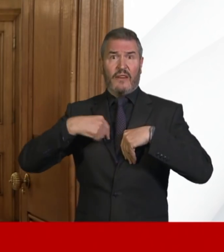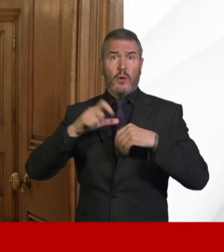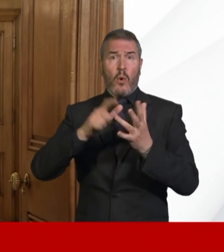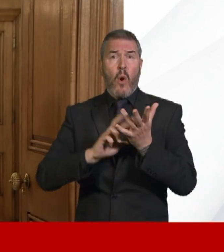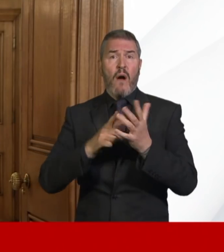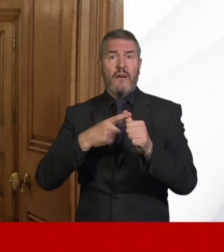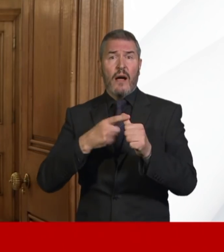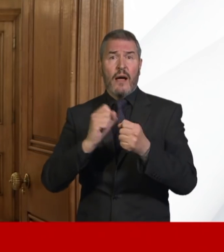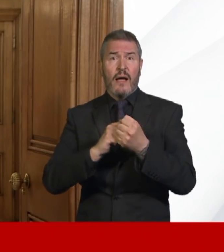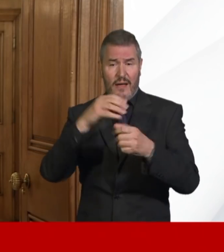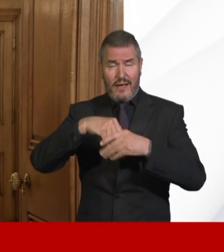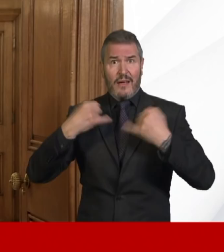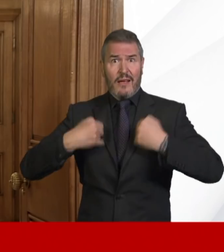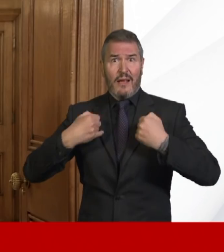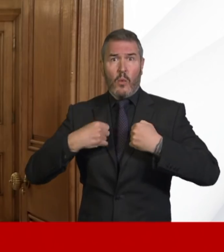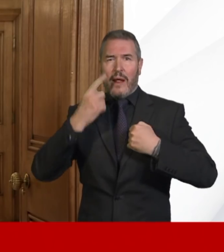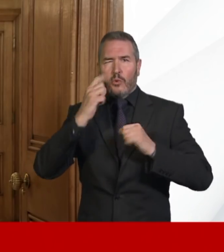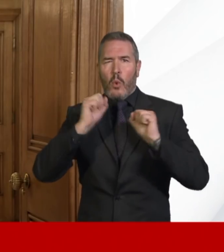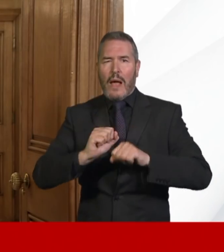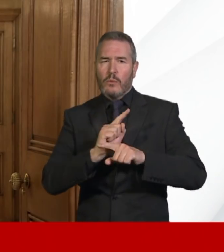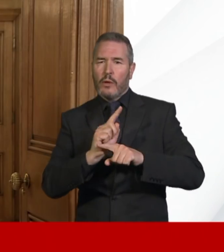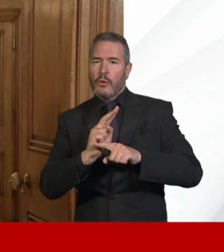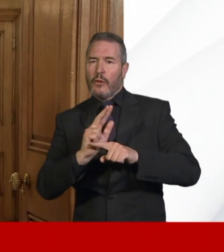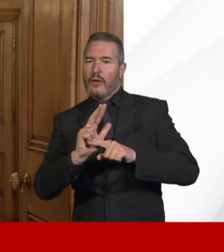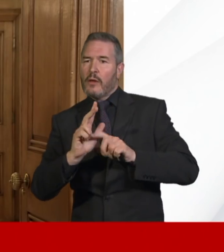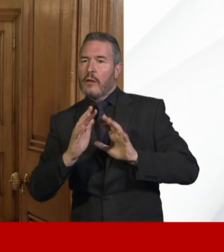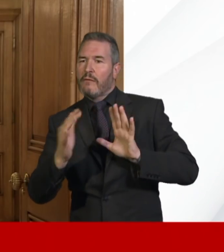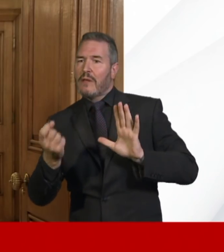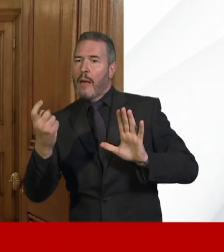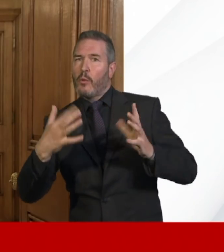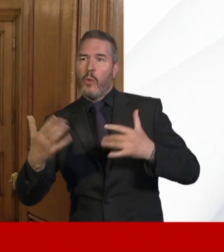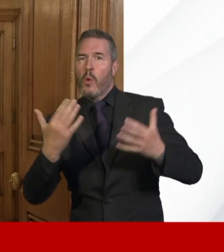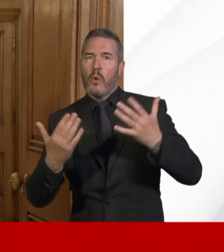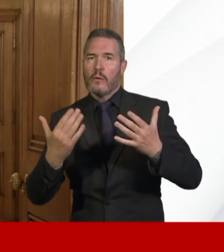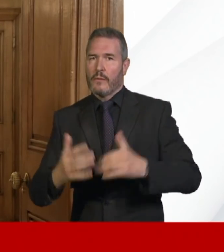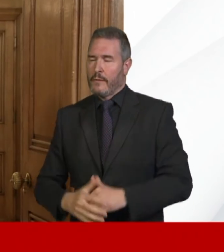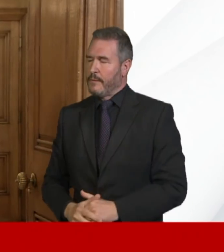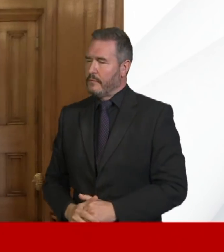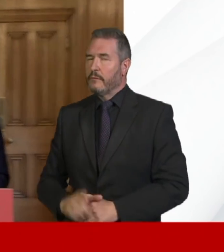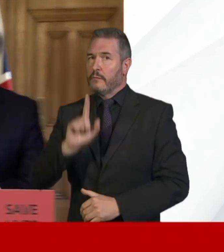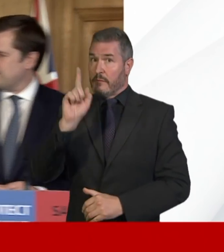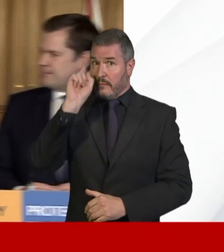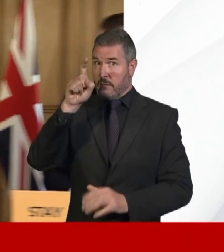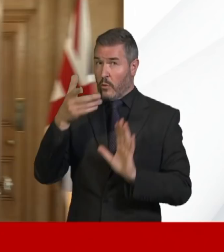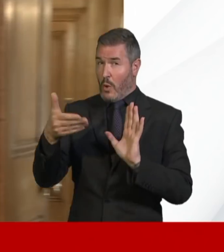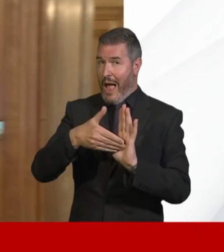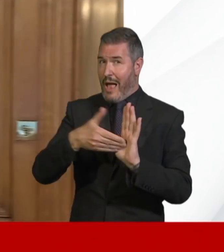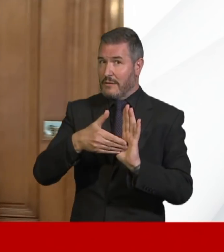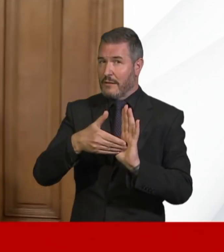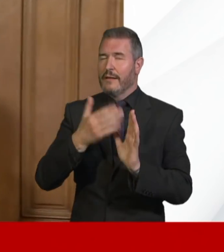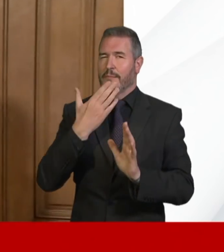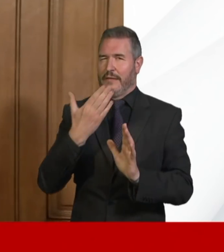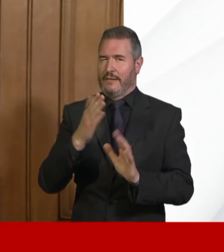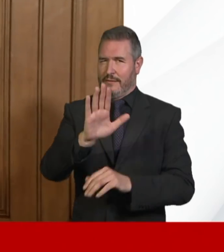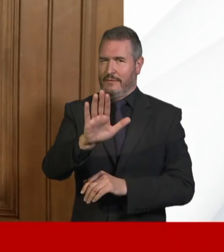articulated, before we can see whether that's truly happening. And if I could just add to that, just for reassurance,